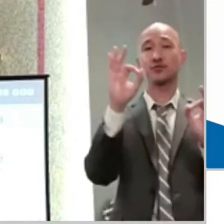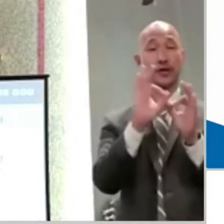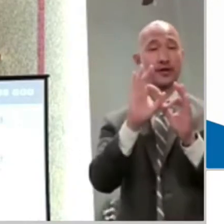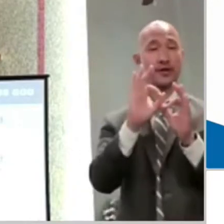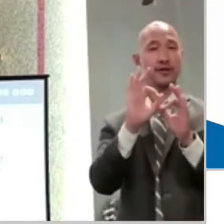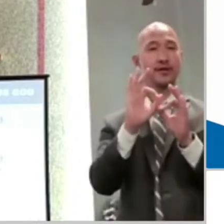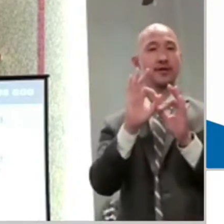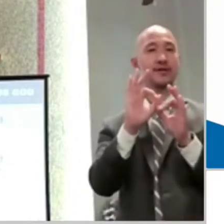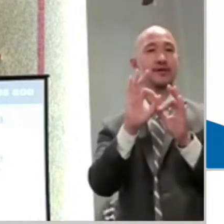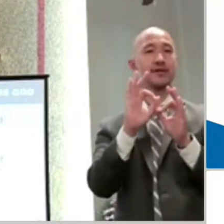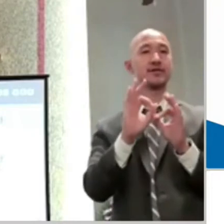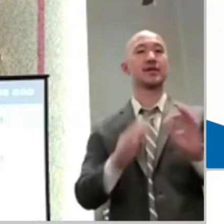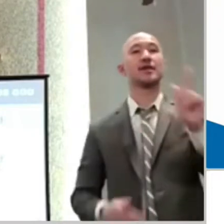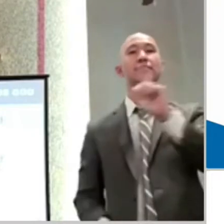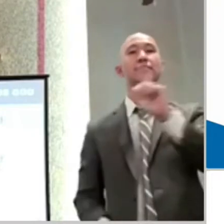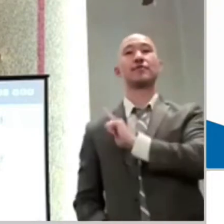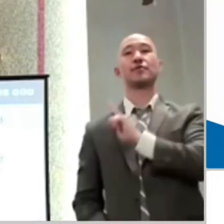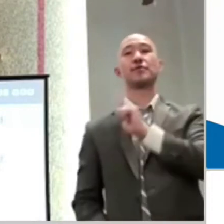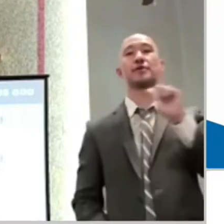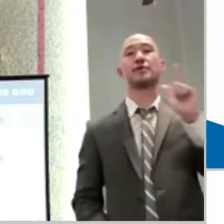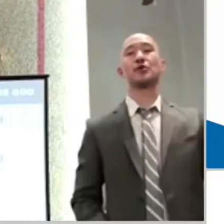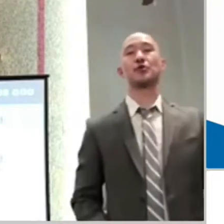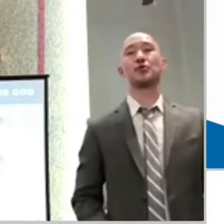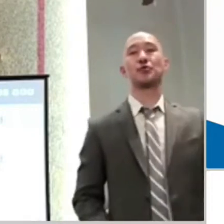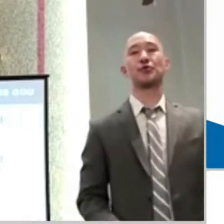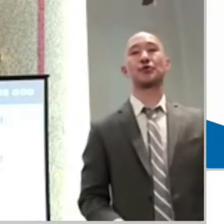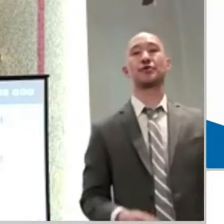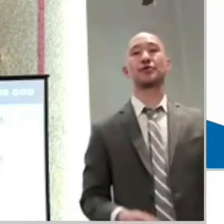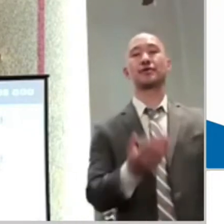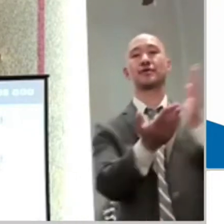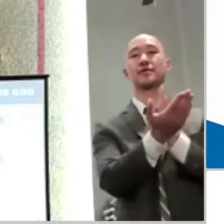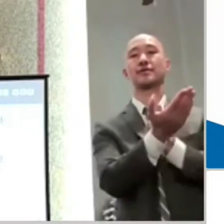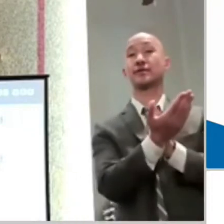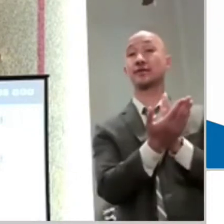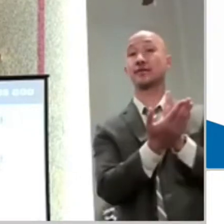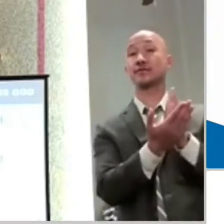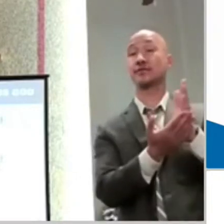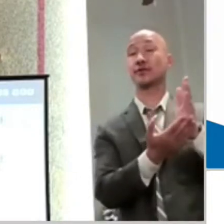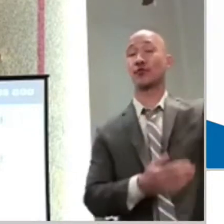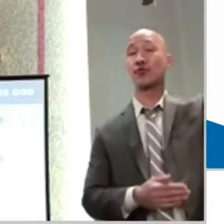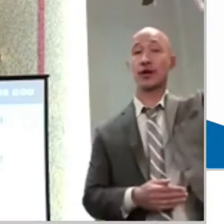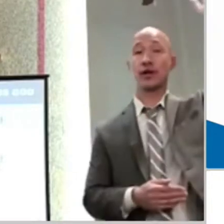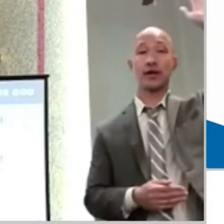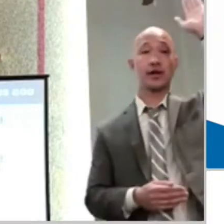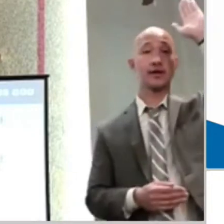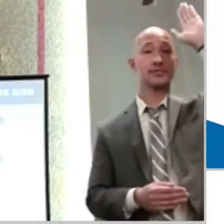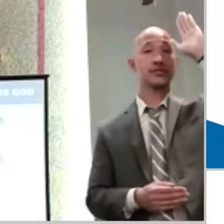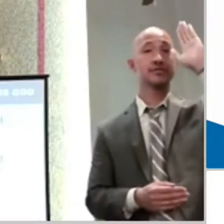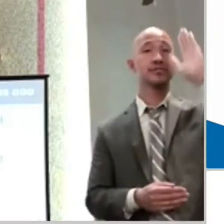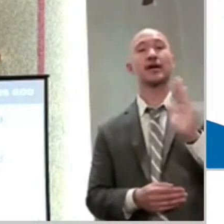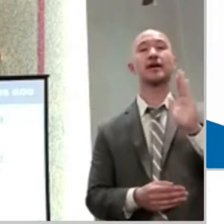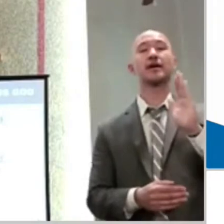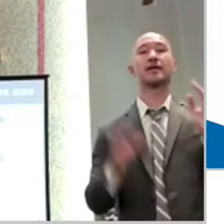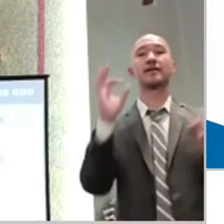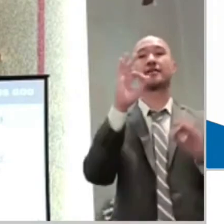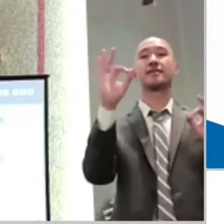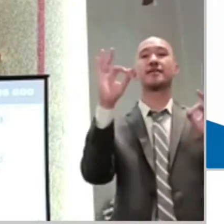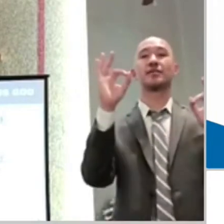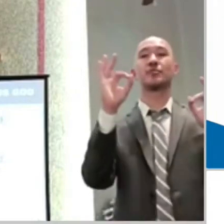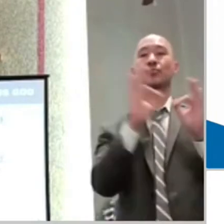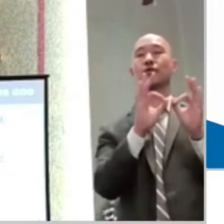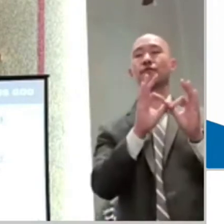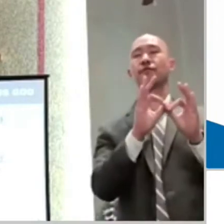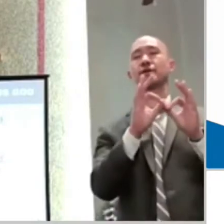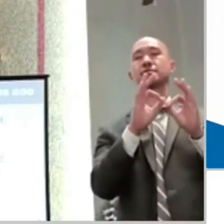of his ways. For the Lord is a righteous God,